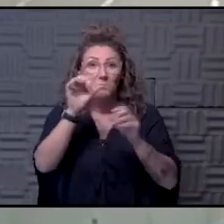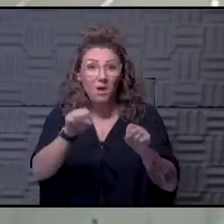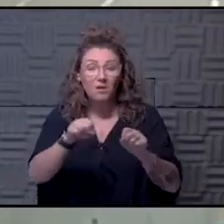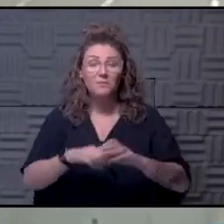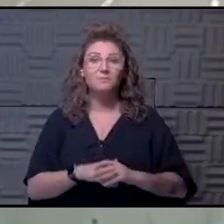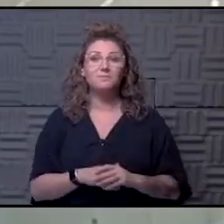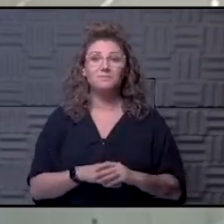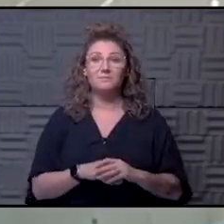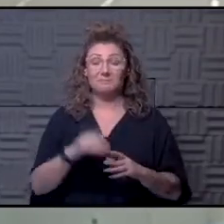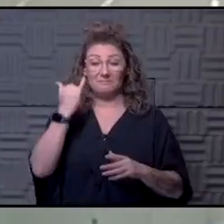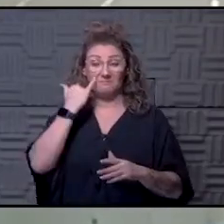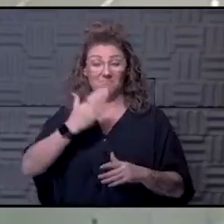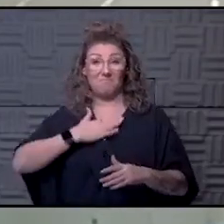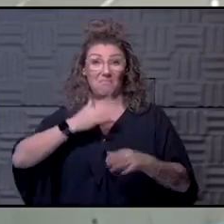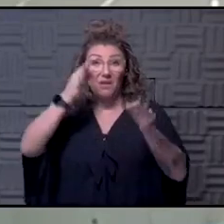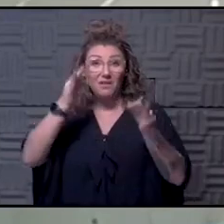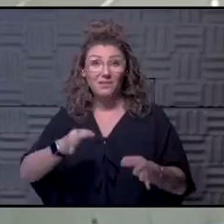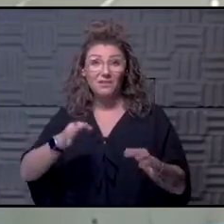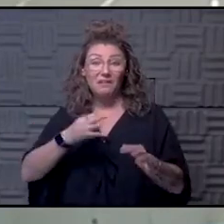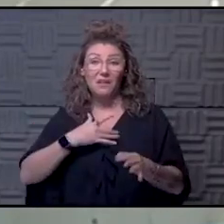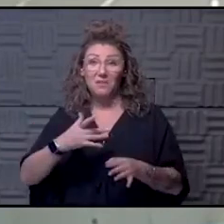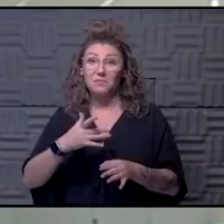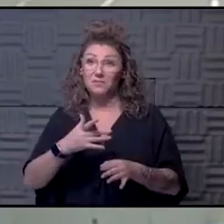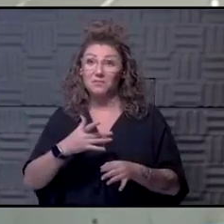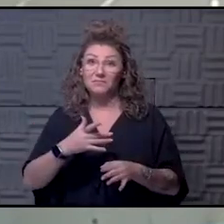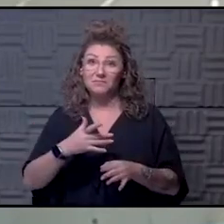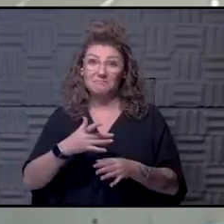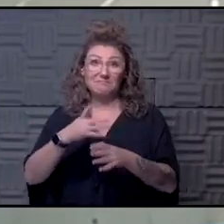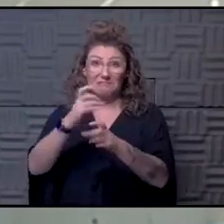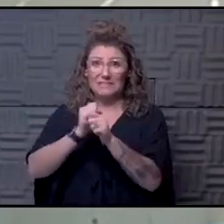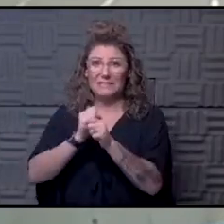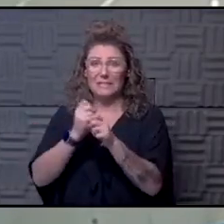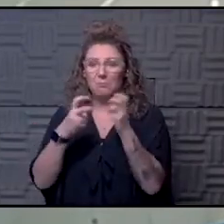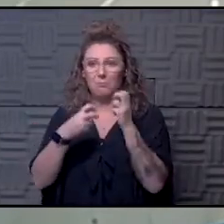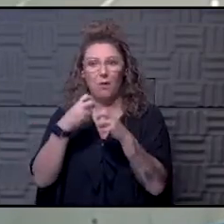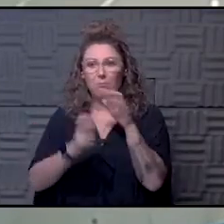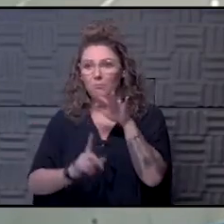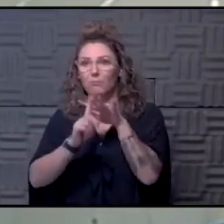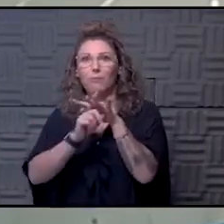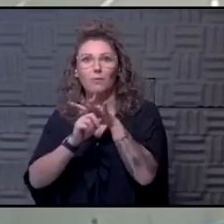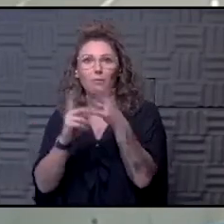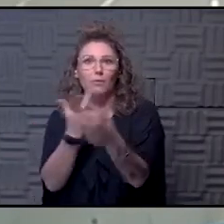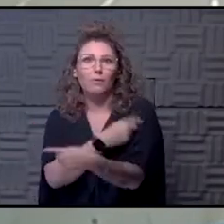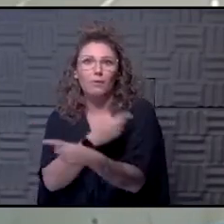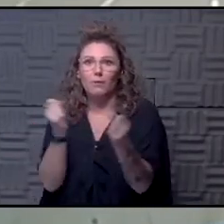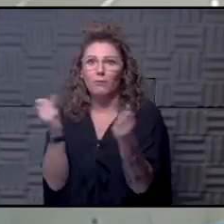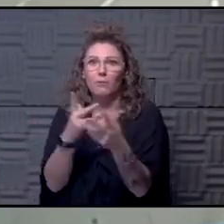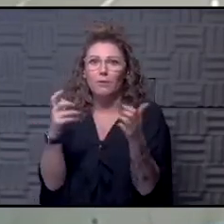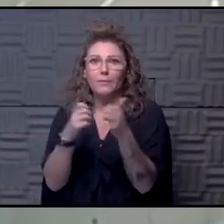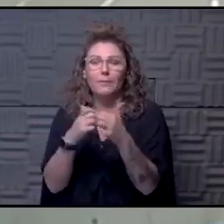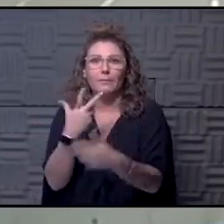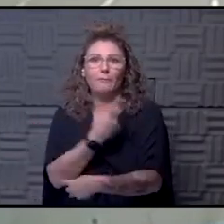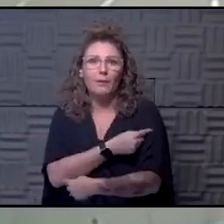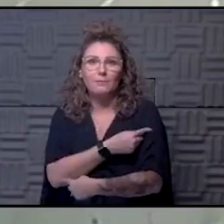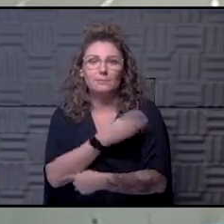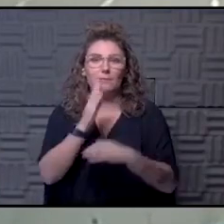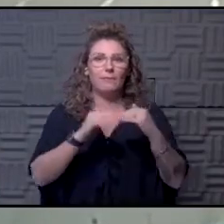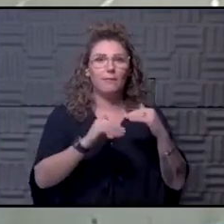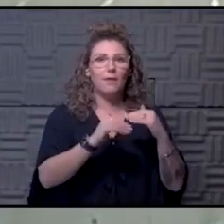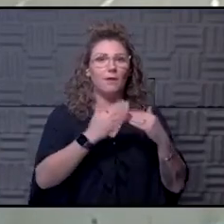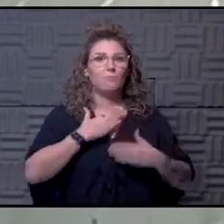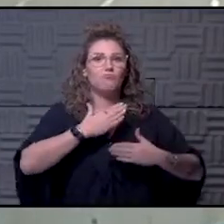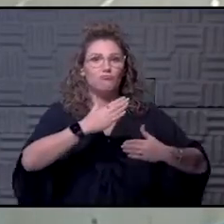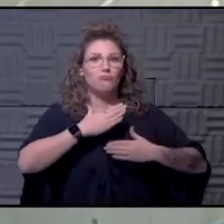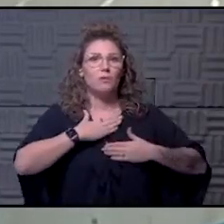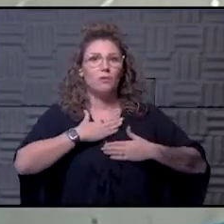I mean, if I had my choice, I would much rather deal with the problems that people are afraid of with the vaccines than breathing through a tube